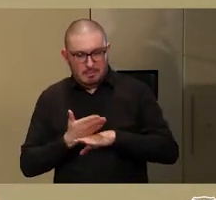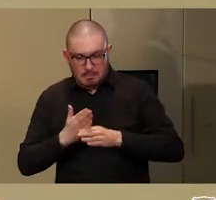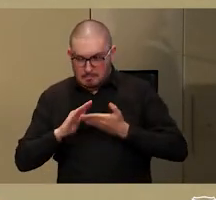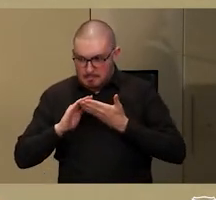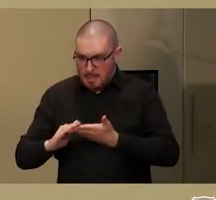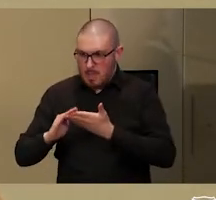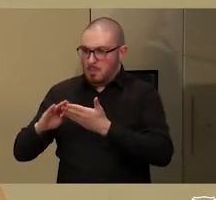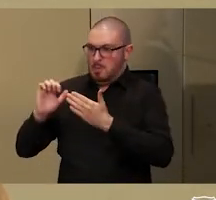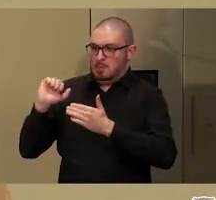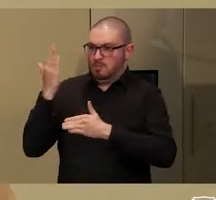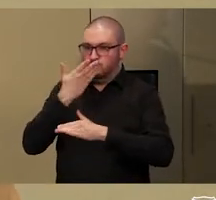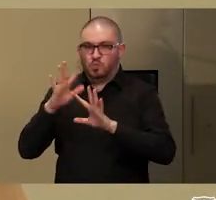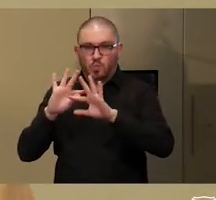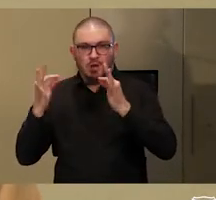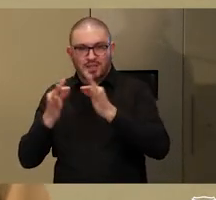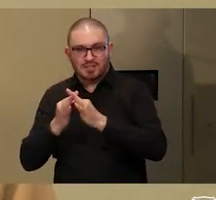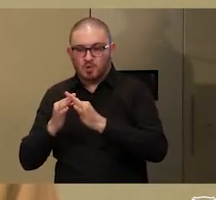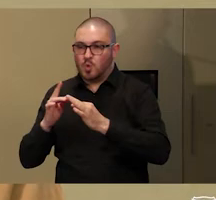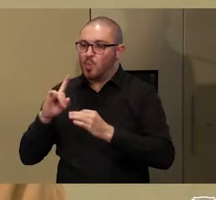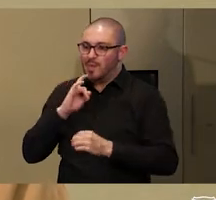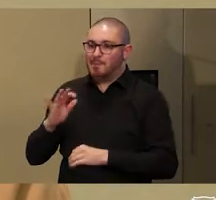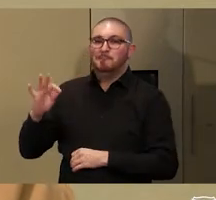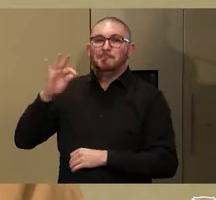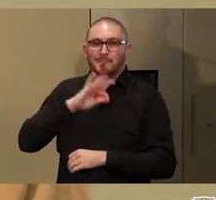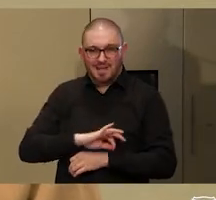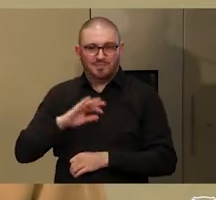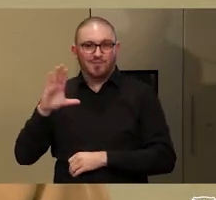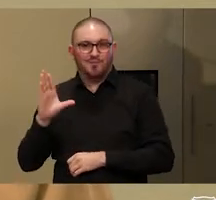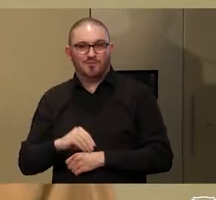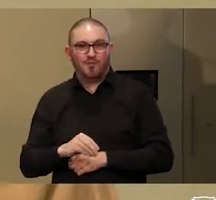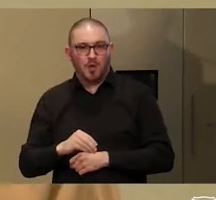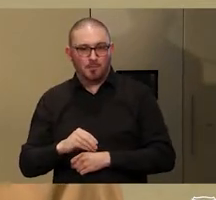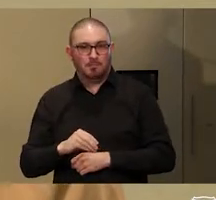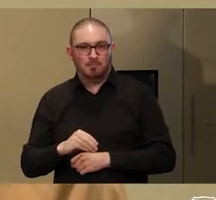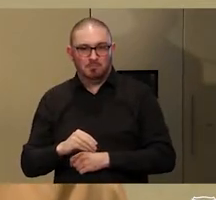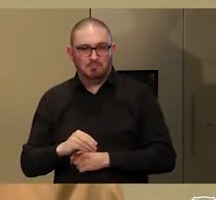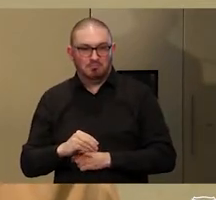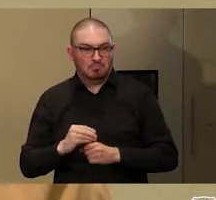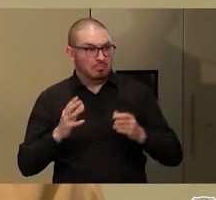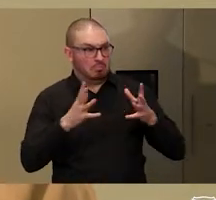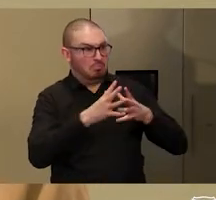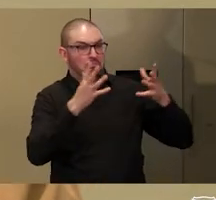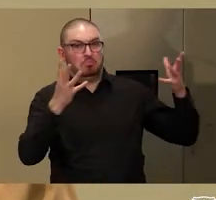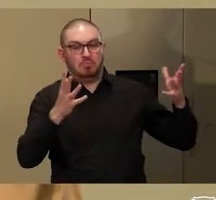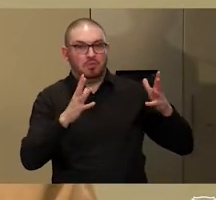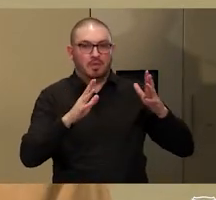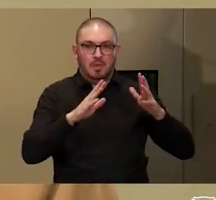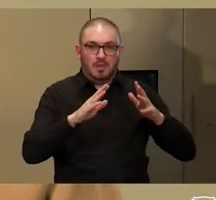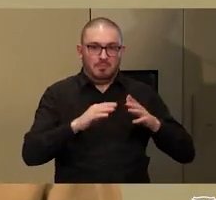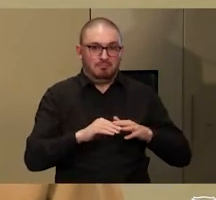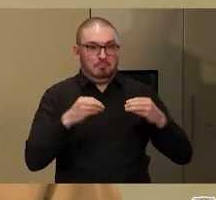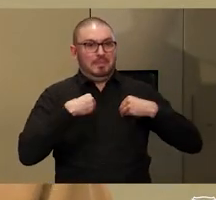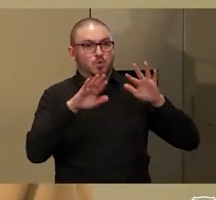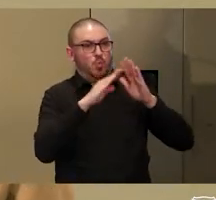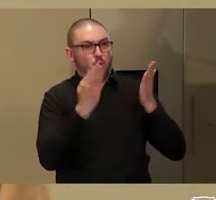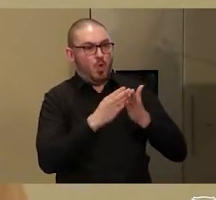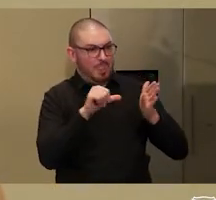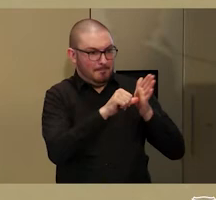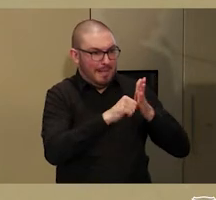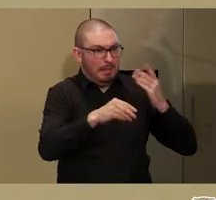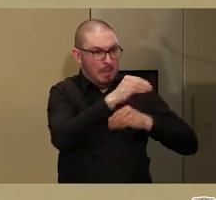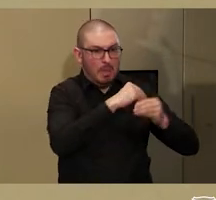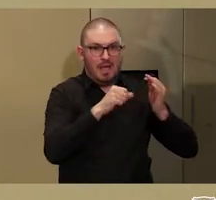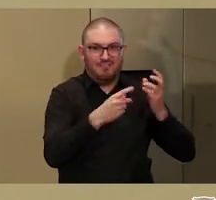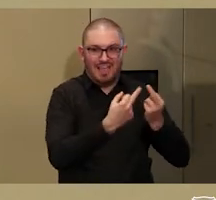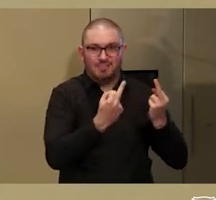organisations benefit from a larger share of the philanthropic pie than they currently do. It's